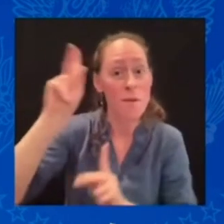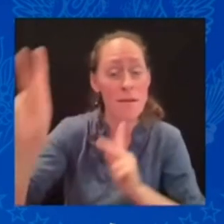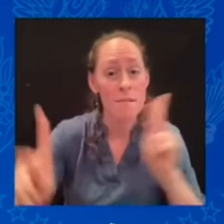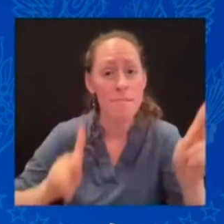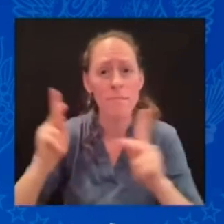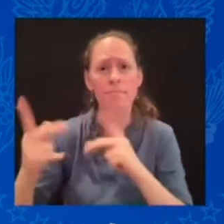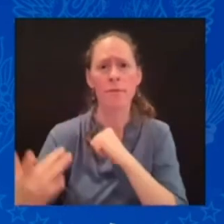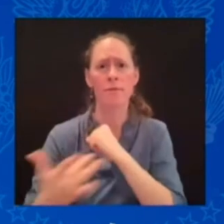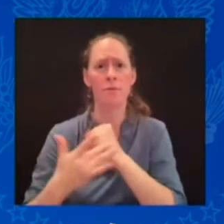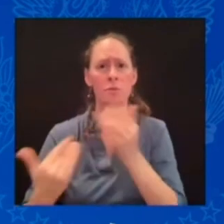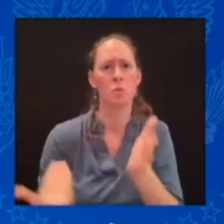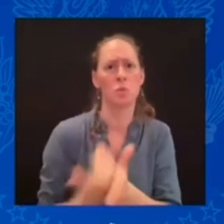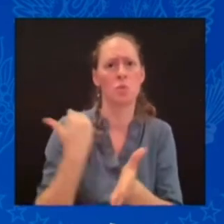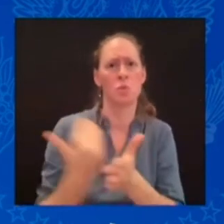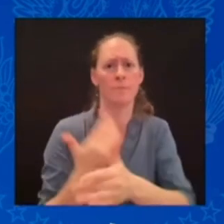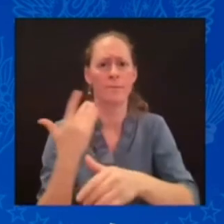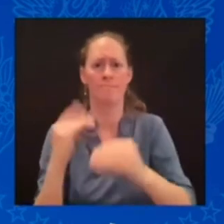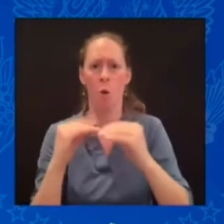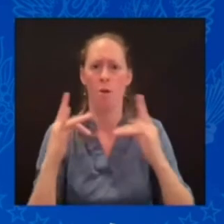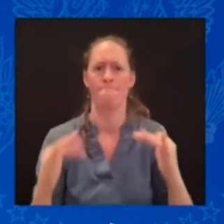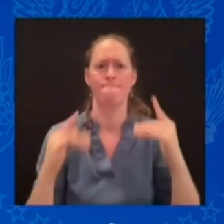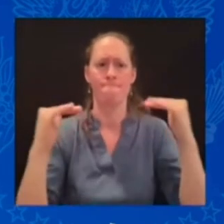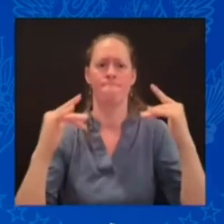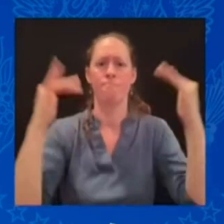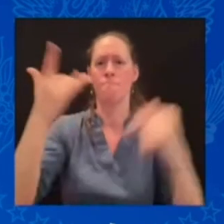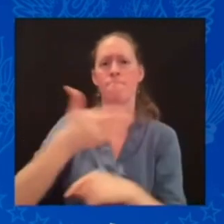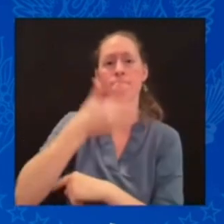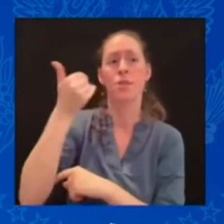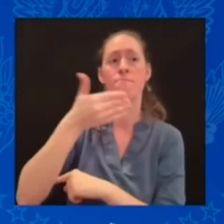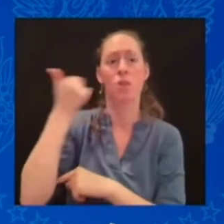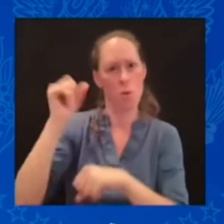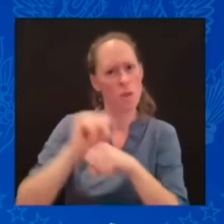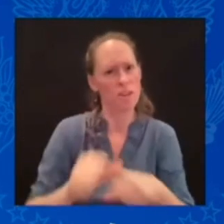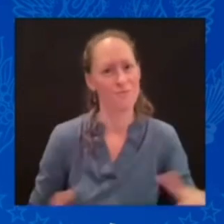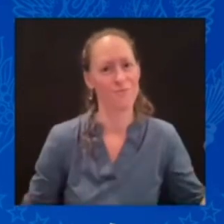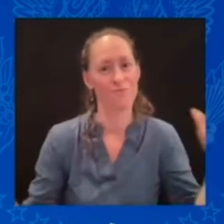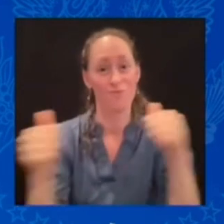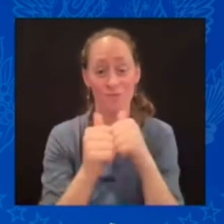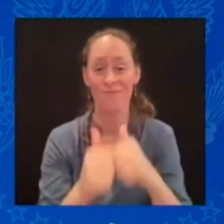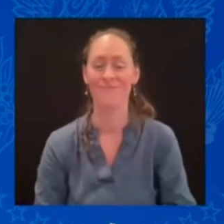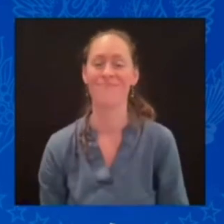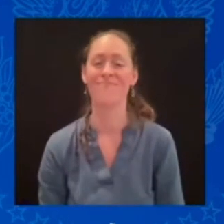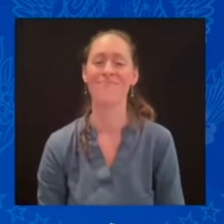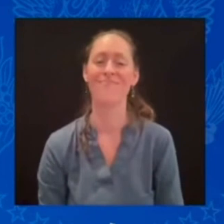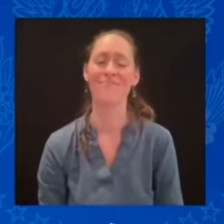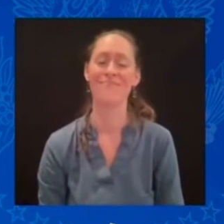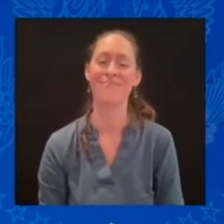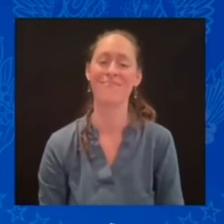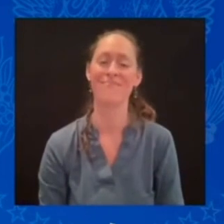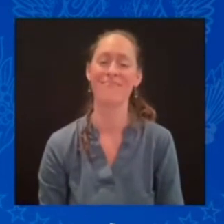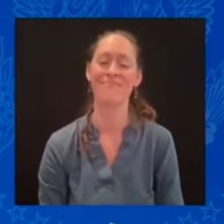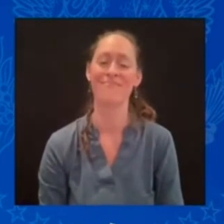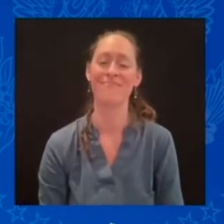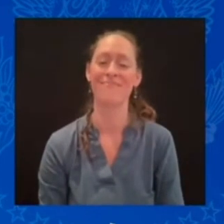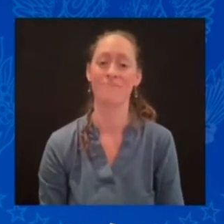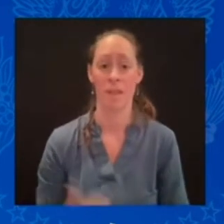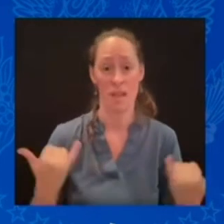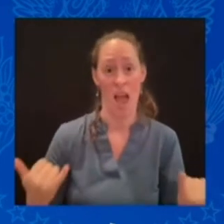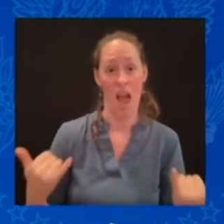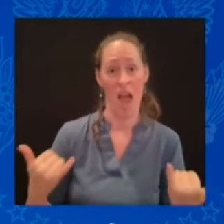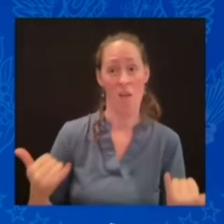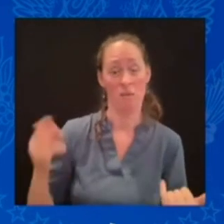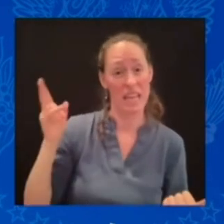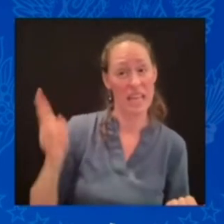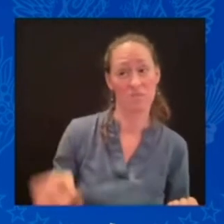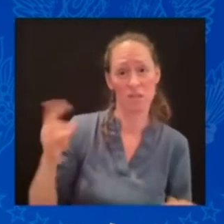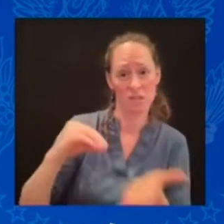communication systems. So we did it together. Mr. President, at this critical moment in history, this inflection point, the world is